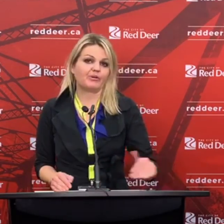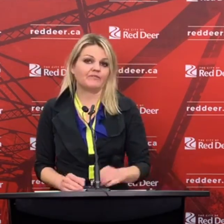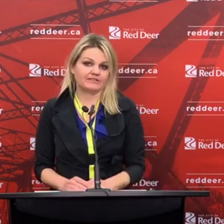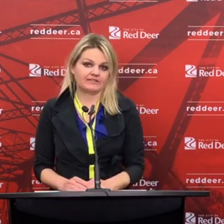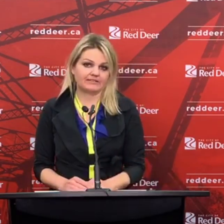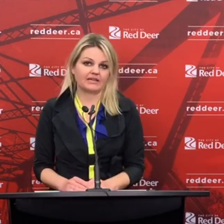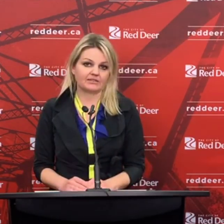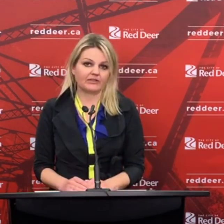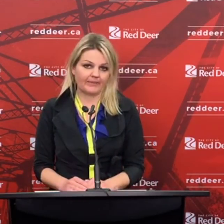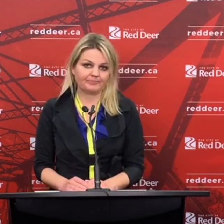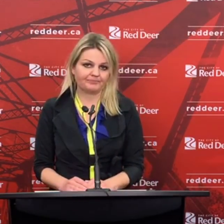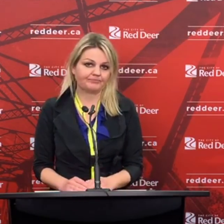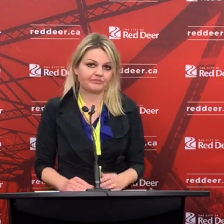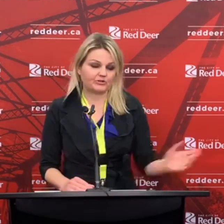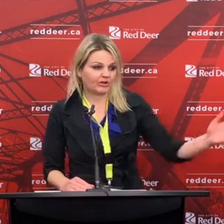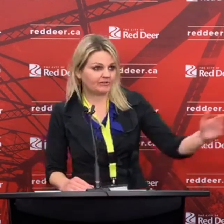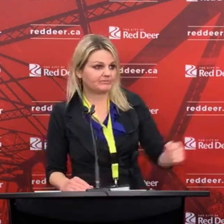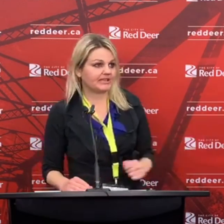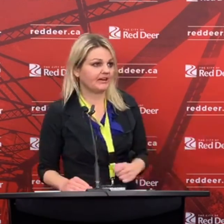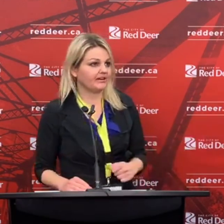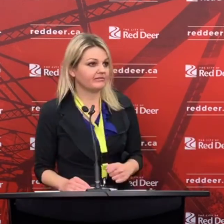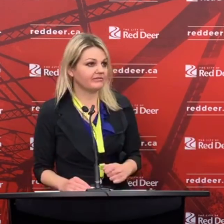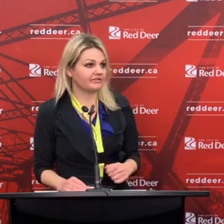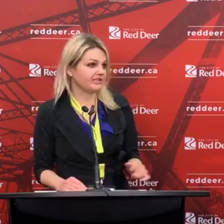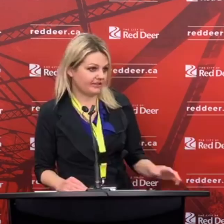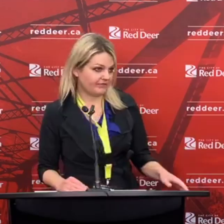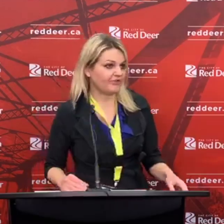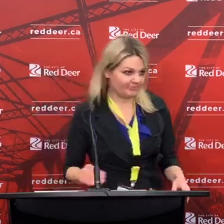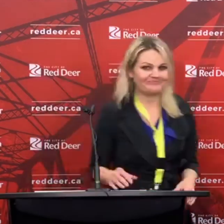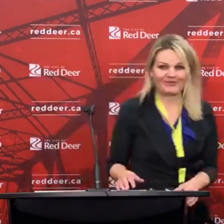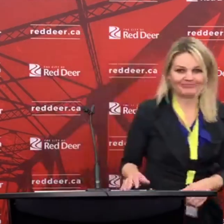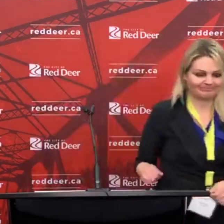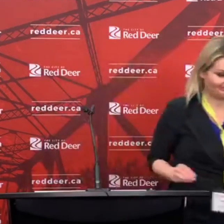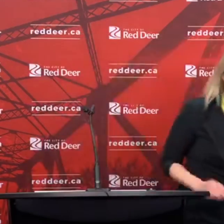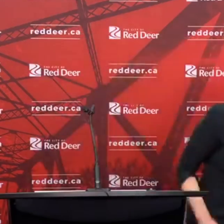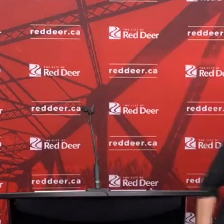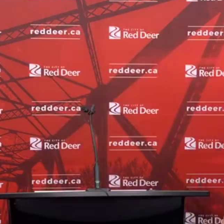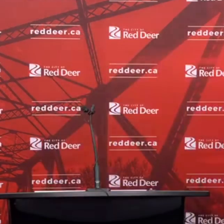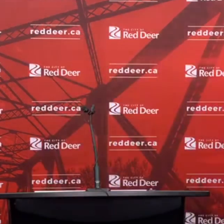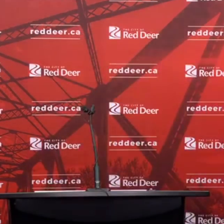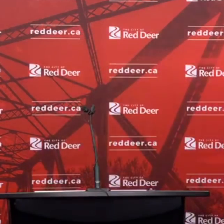whichever the province decides on that. So, I'll come to Karen if there's anything for that. Okay.